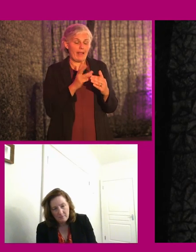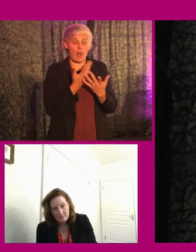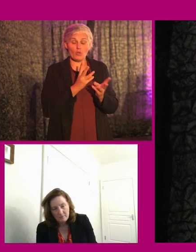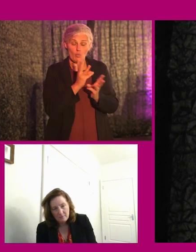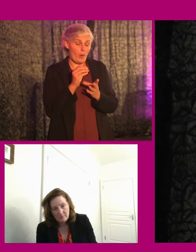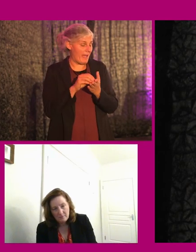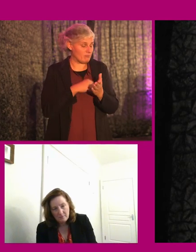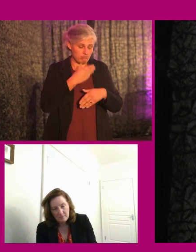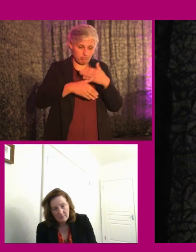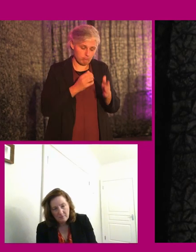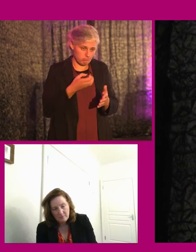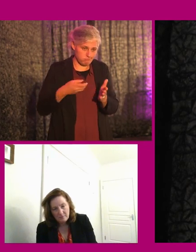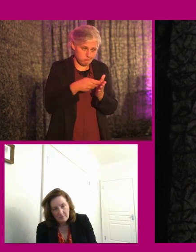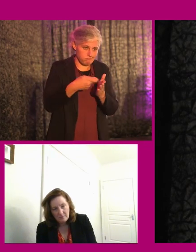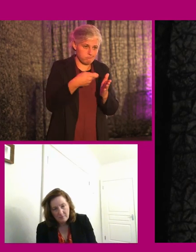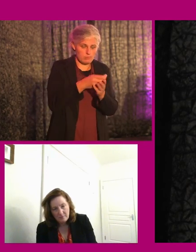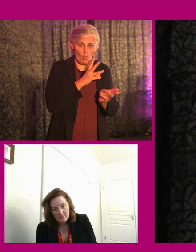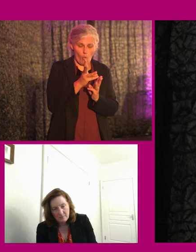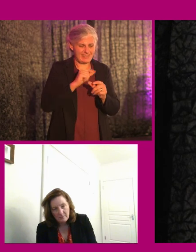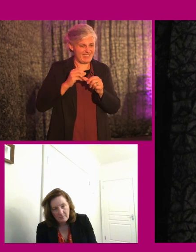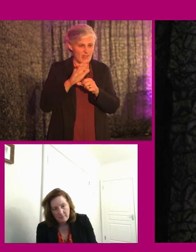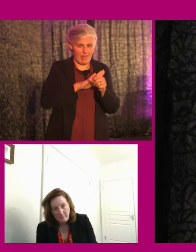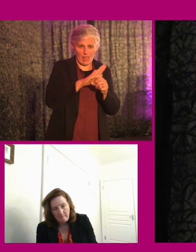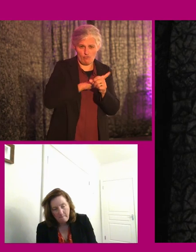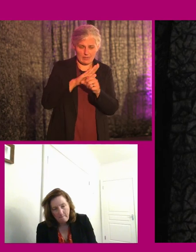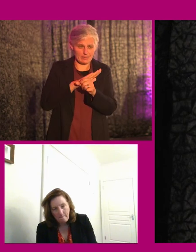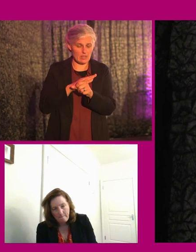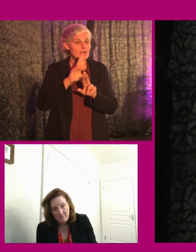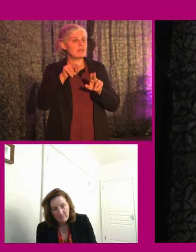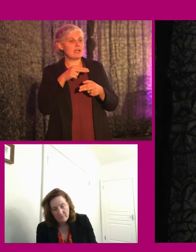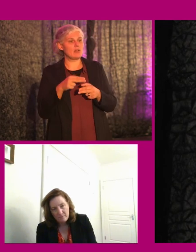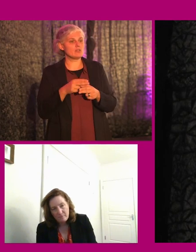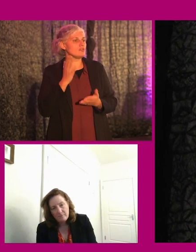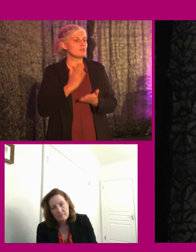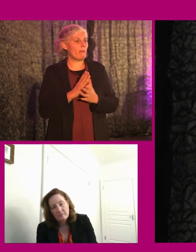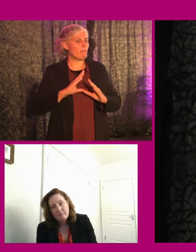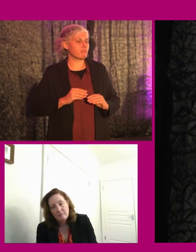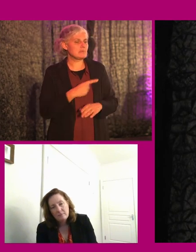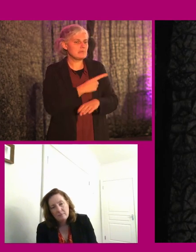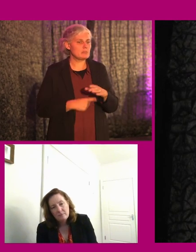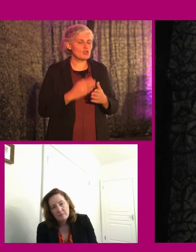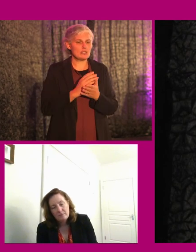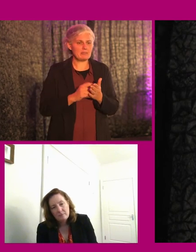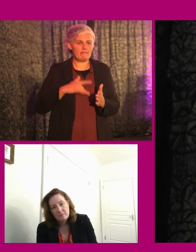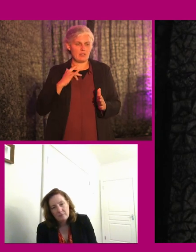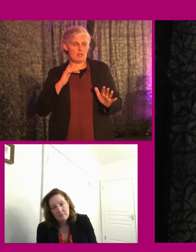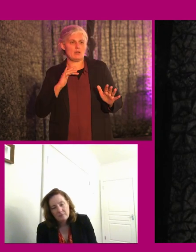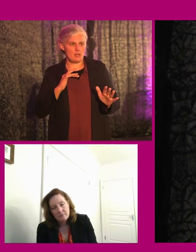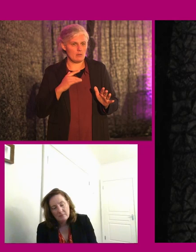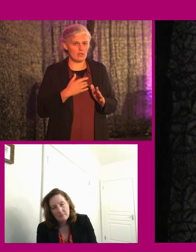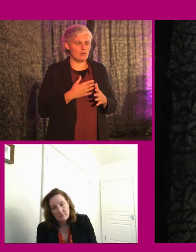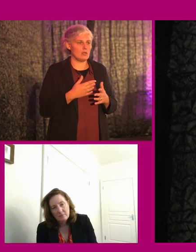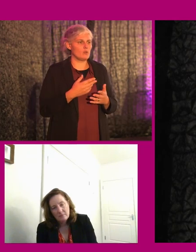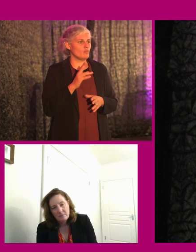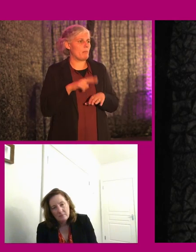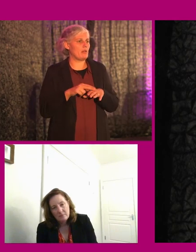to be done across all areas, but we can't drop the ball on disability. And it feels sometimes like it does take a backseat in